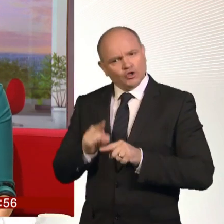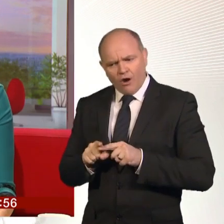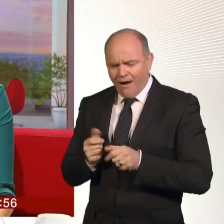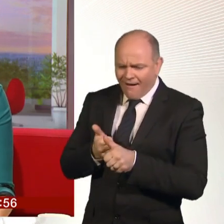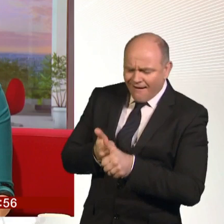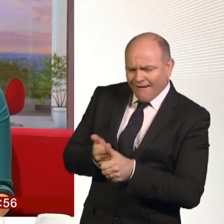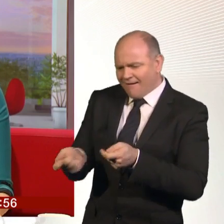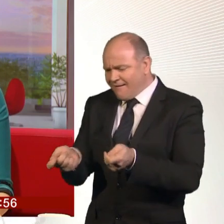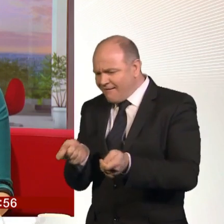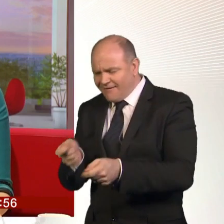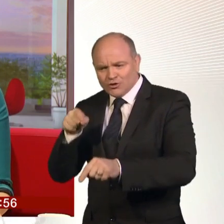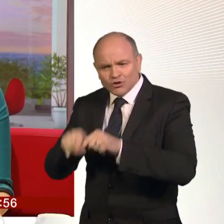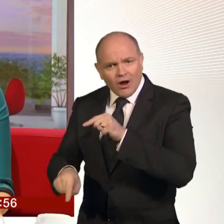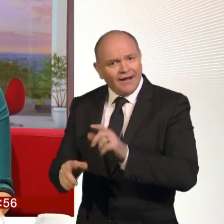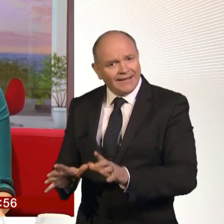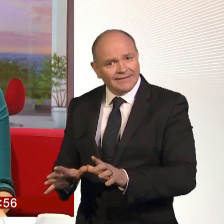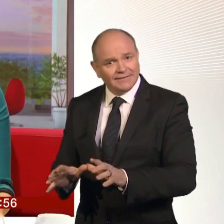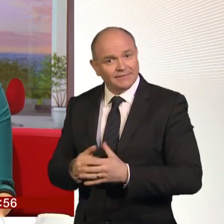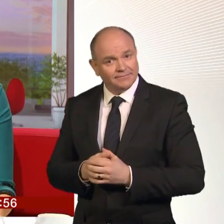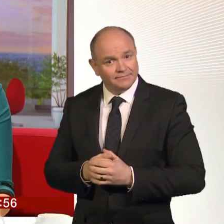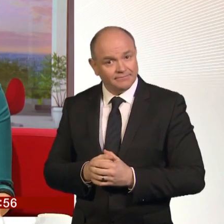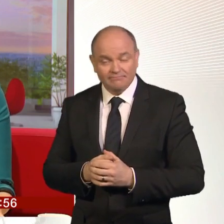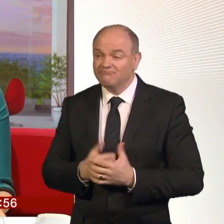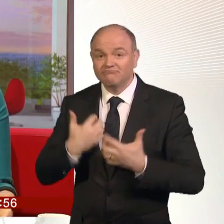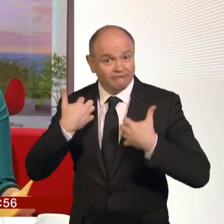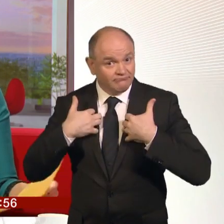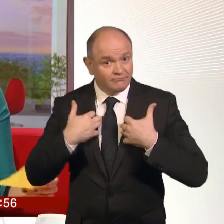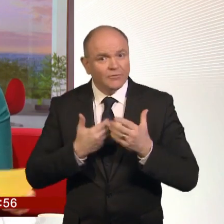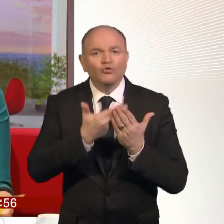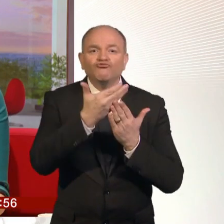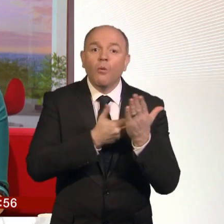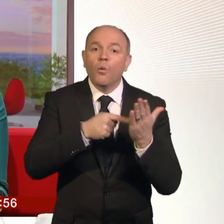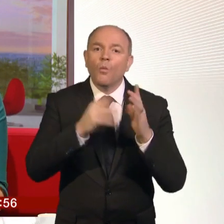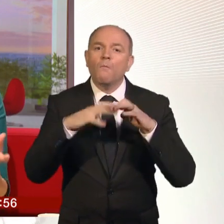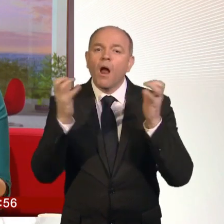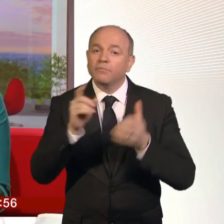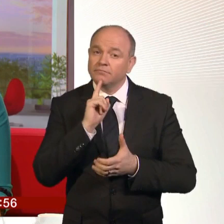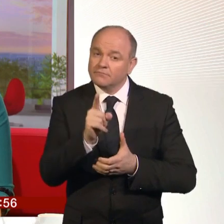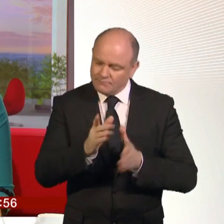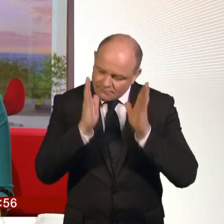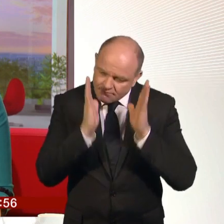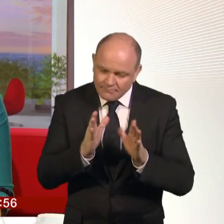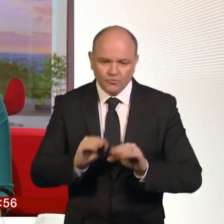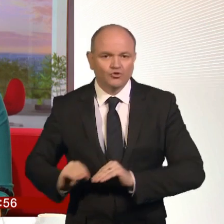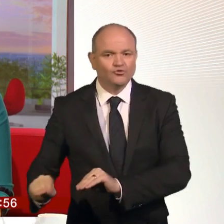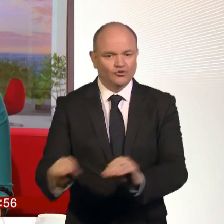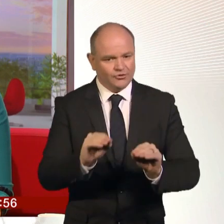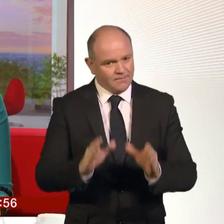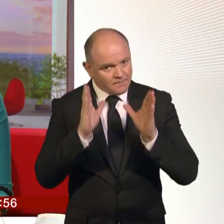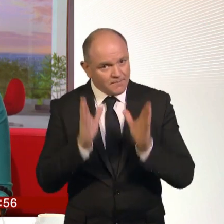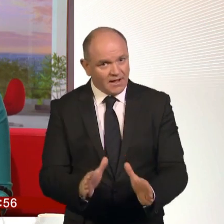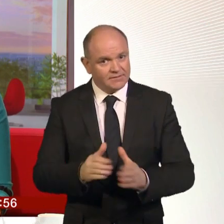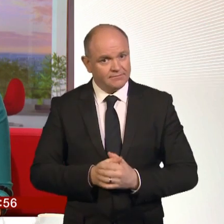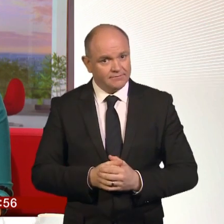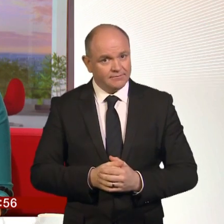And that's interesting, isn't it, because that parliamentary report also talks a little bit about training, doesn't it, and access to training. And one more from Claire. really feel for